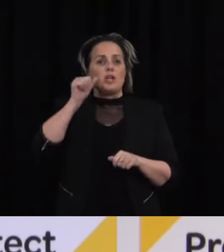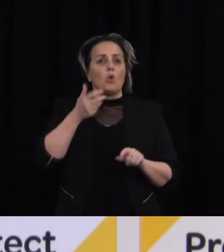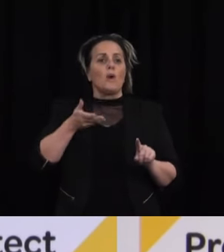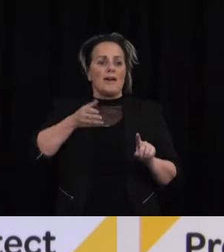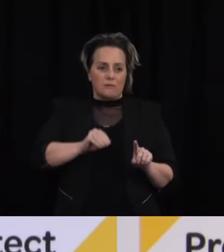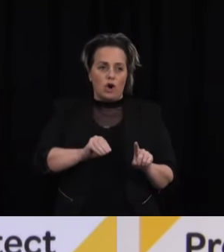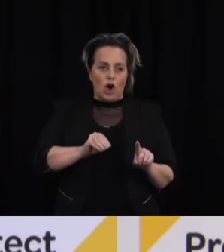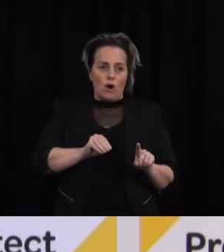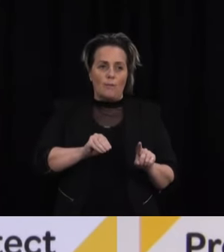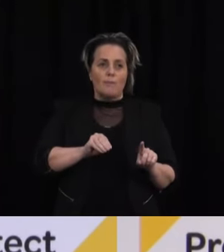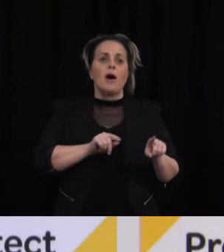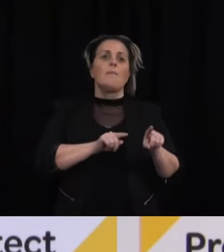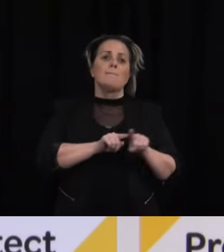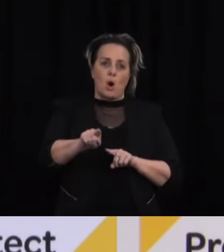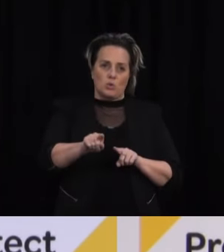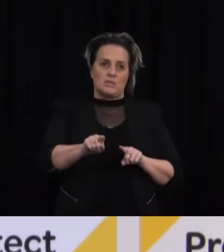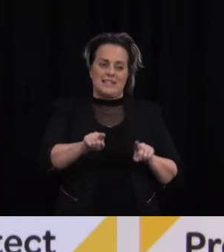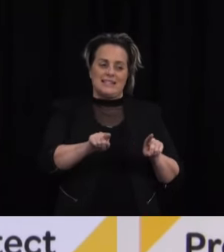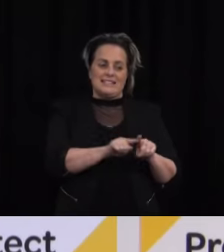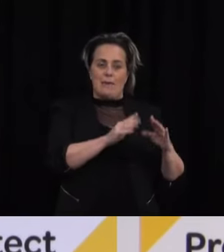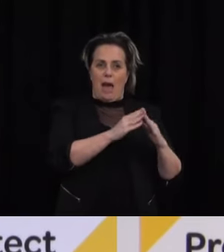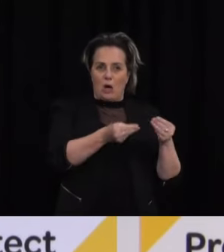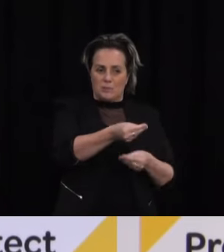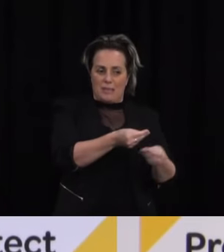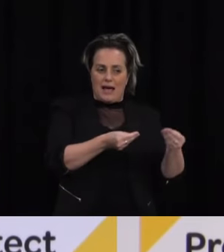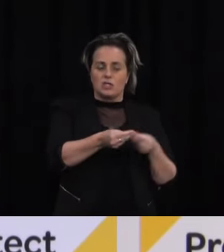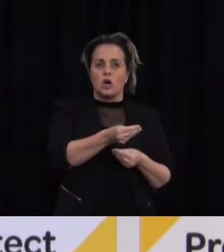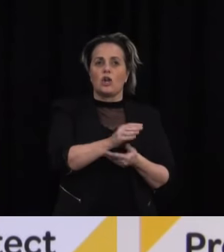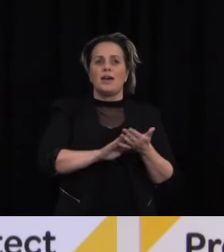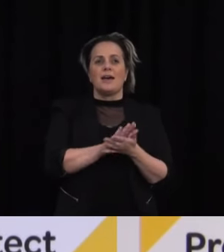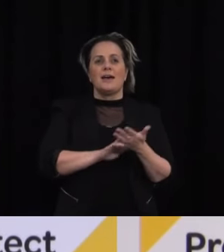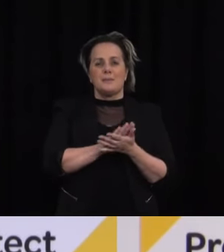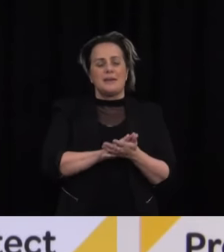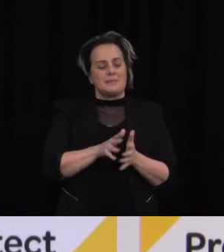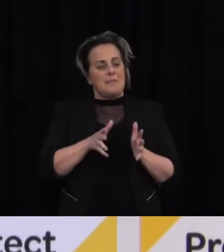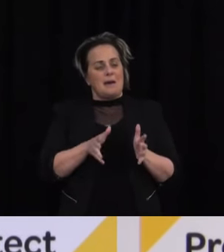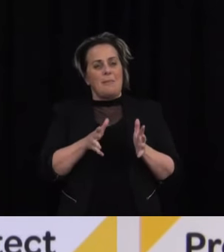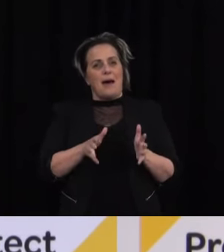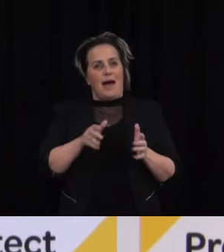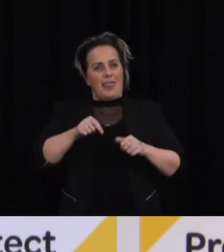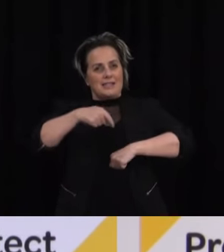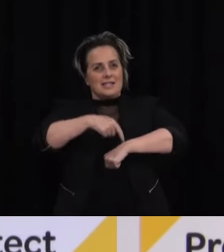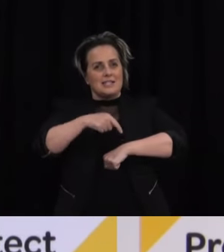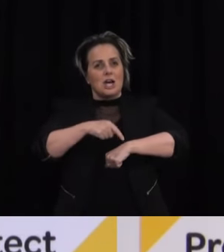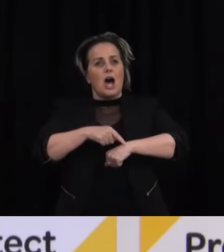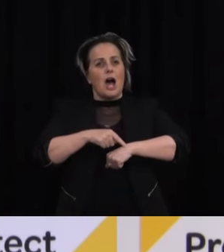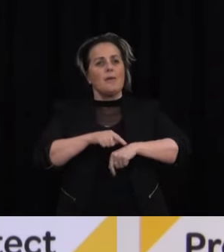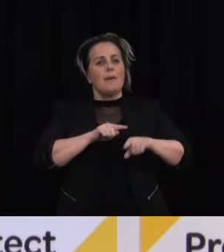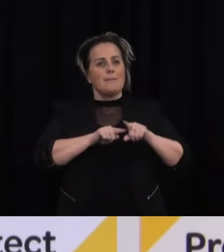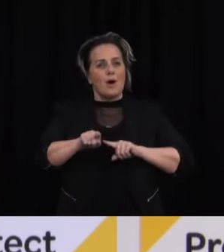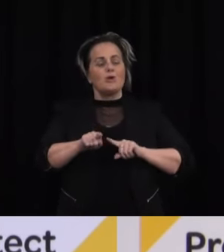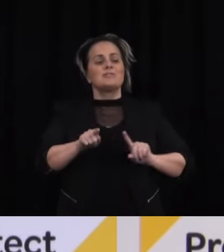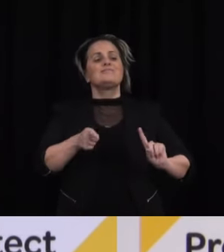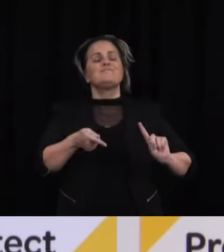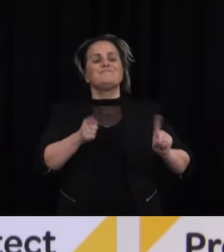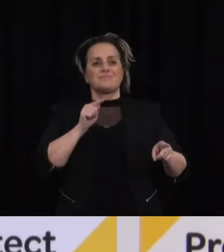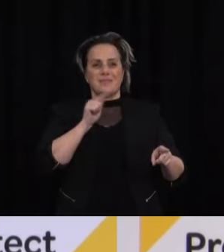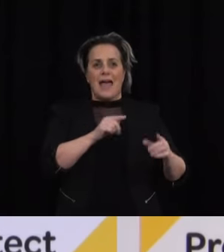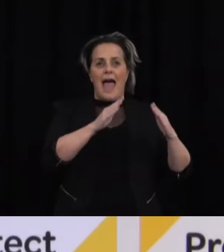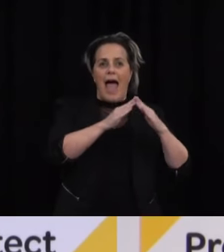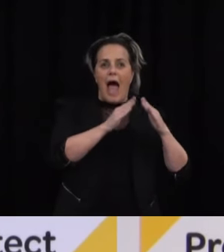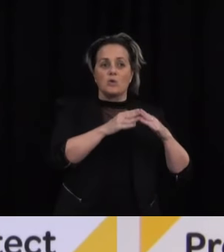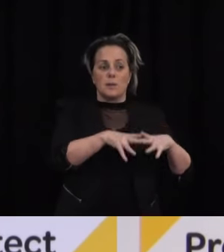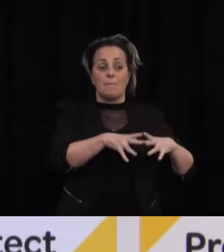household contacts does point a little bit to the nature of this particular outbreak that we're now dealing with and that it's concentrated in larger